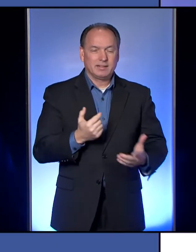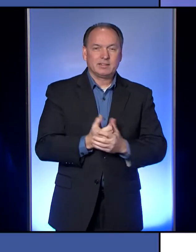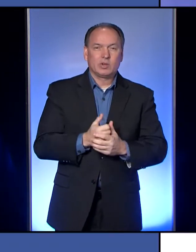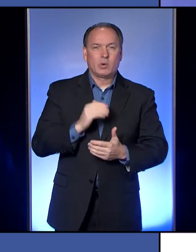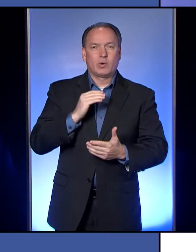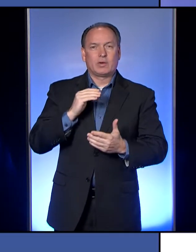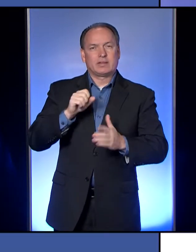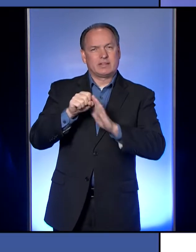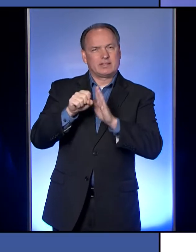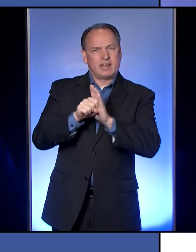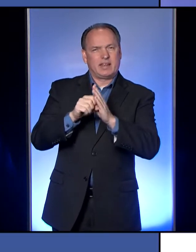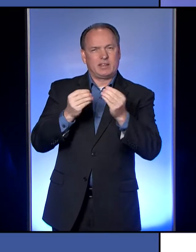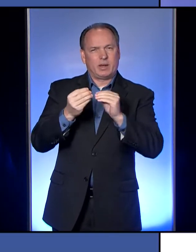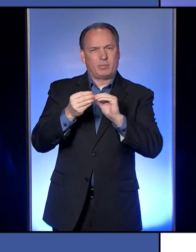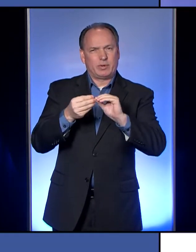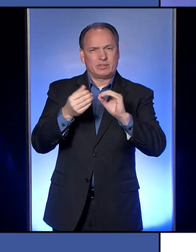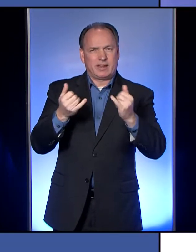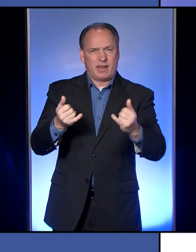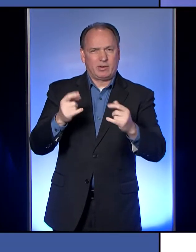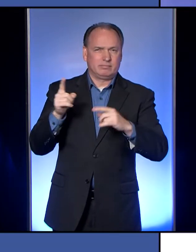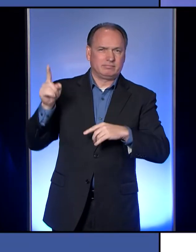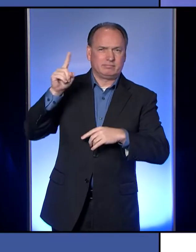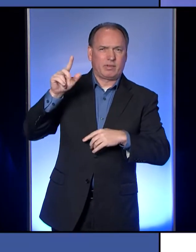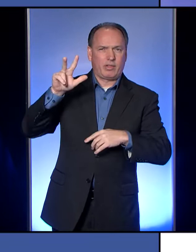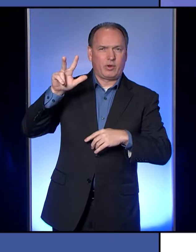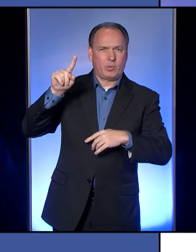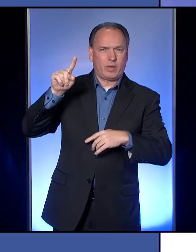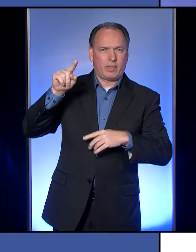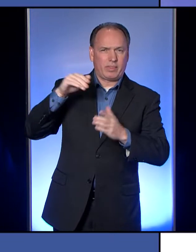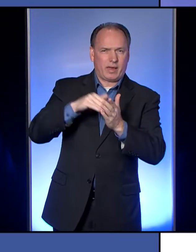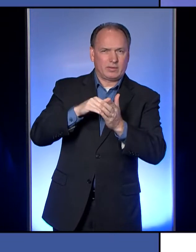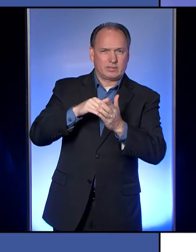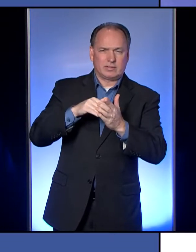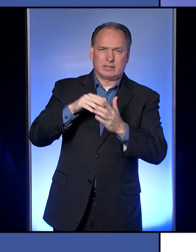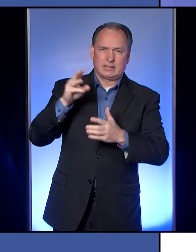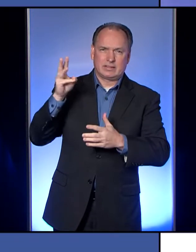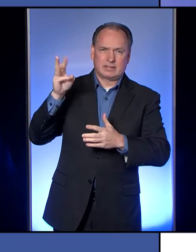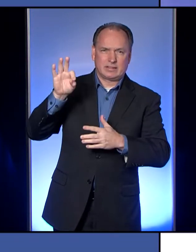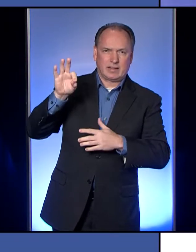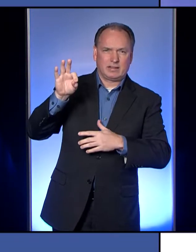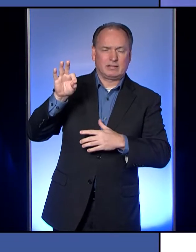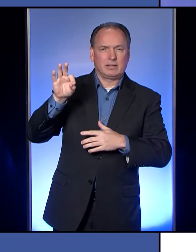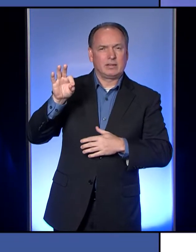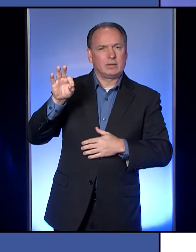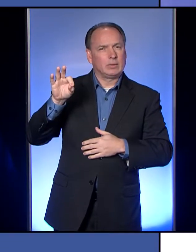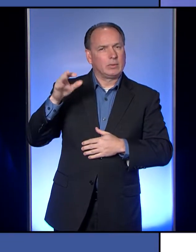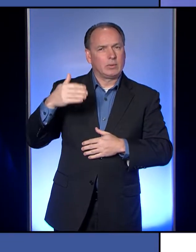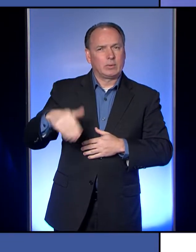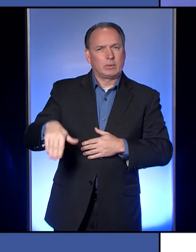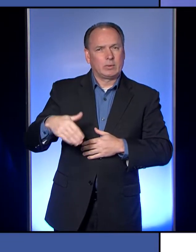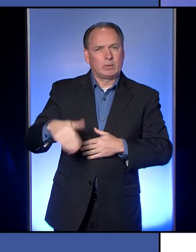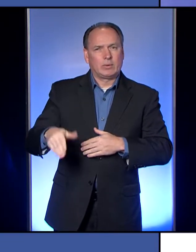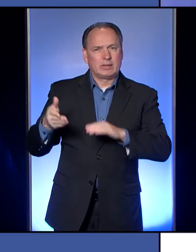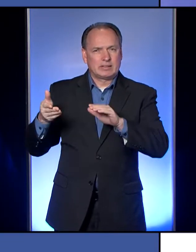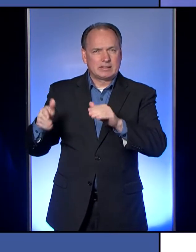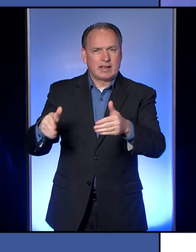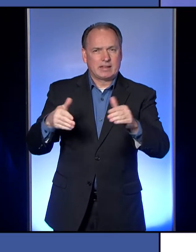,000. They are at 31,069, and the deaths are at 836.